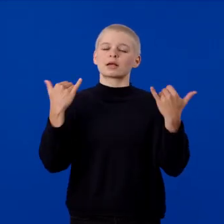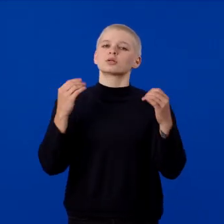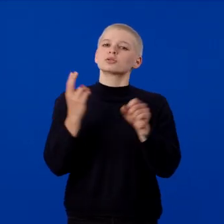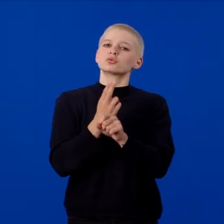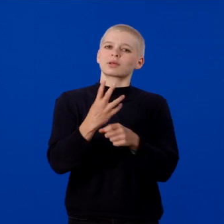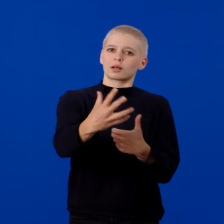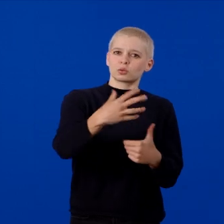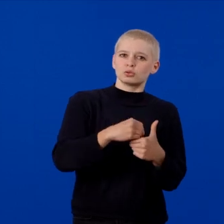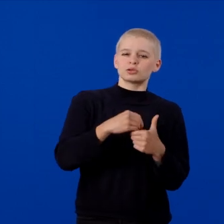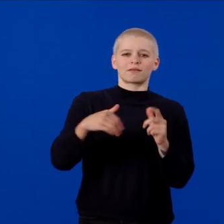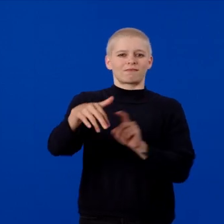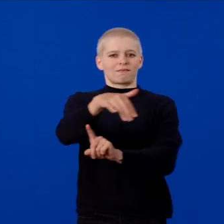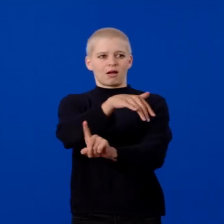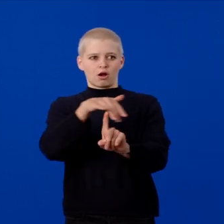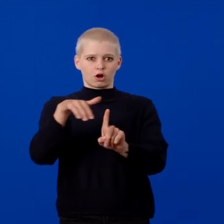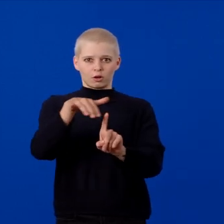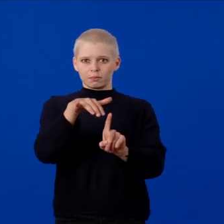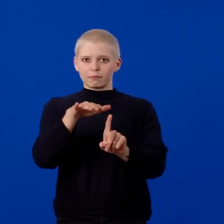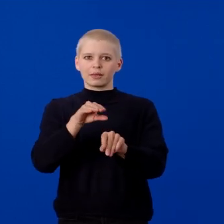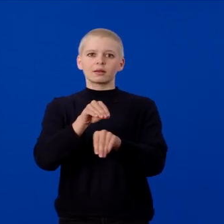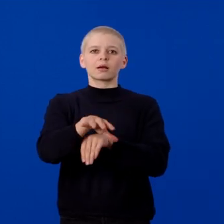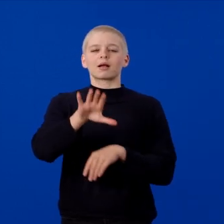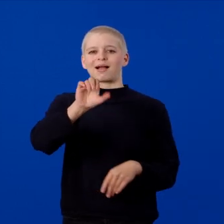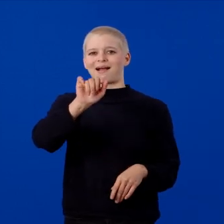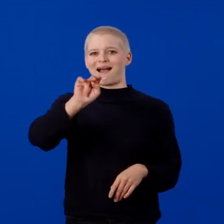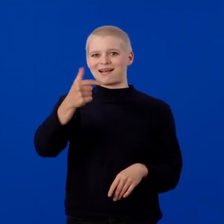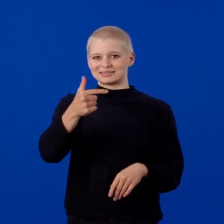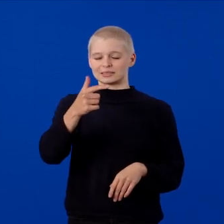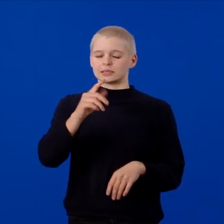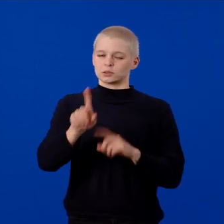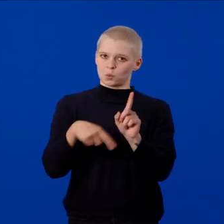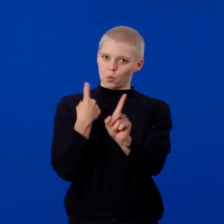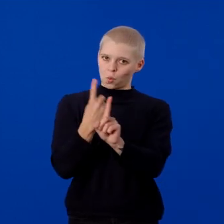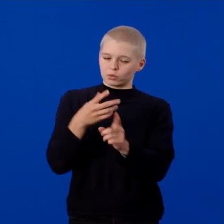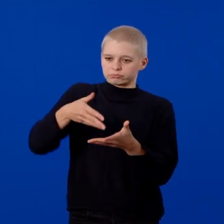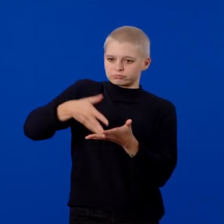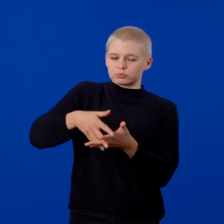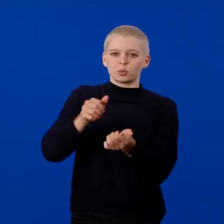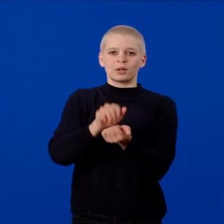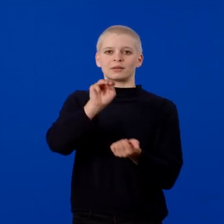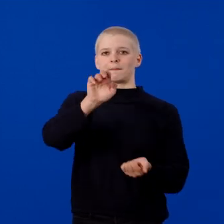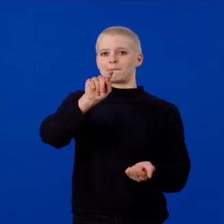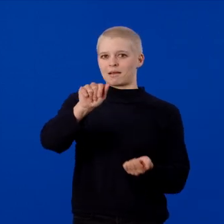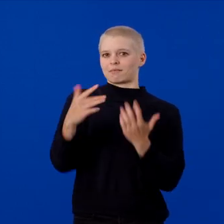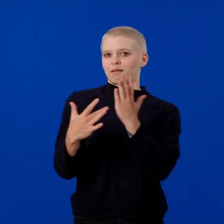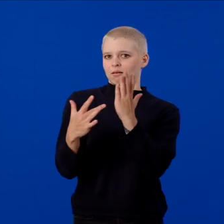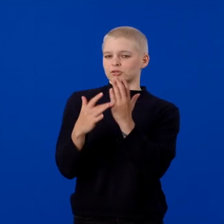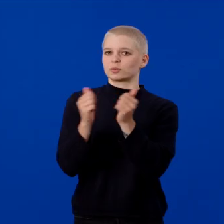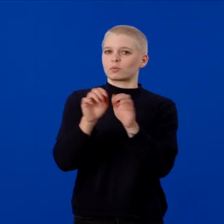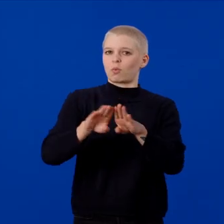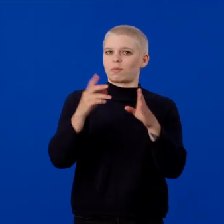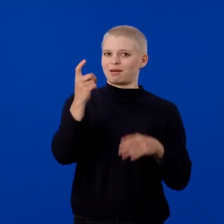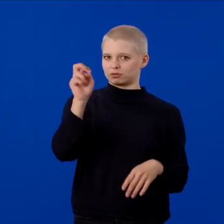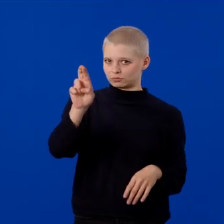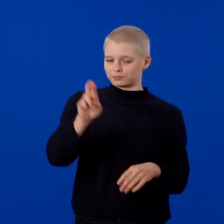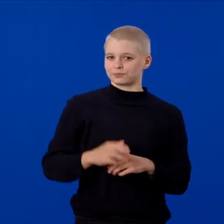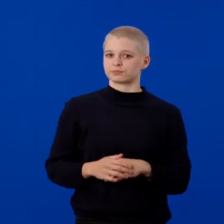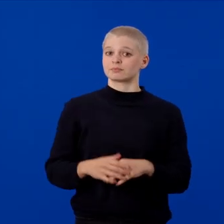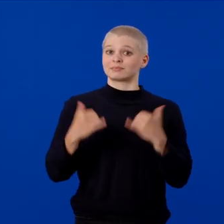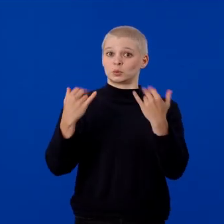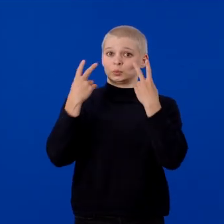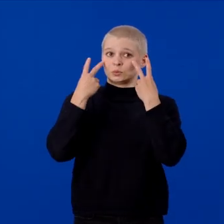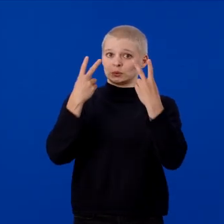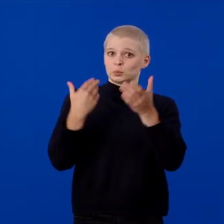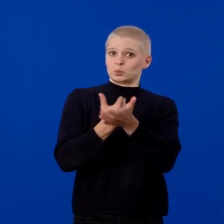environment ray casting, which is native to the Meta technologies with OpenXR. Now you should see a new option